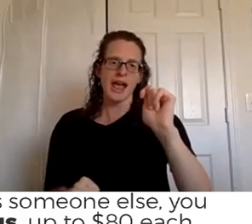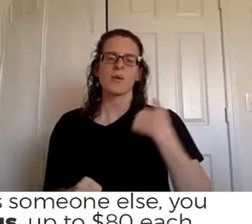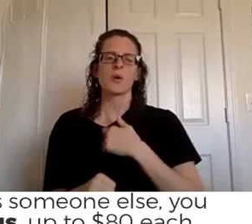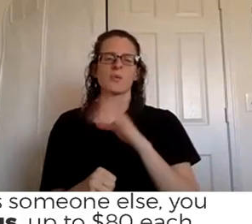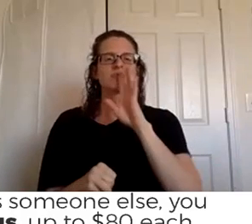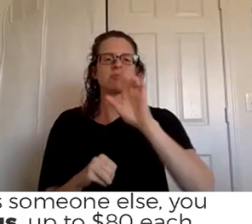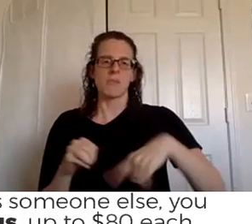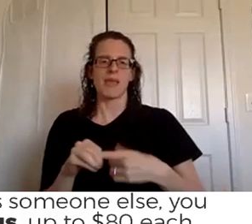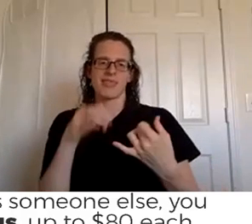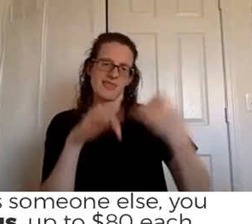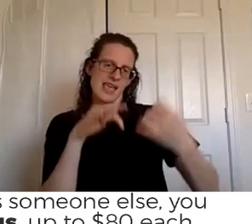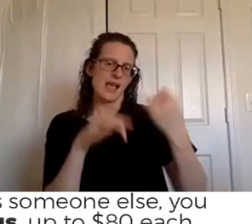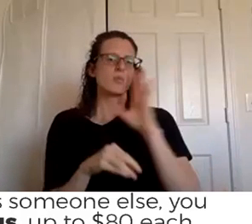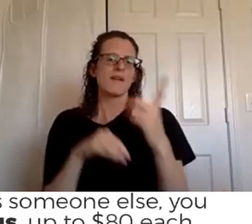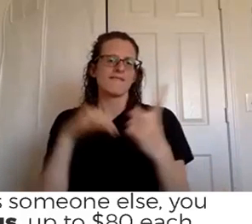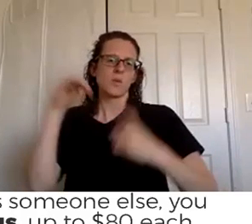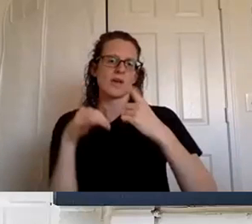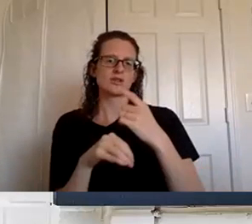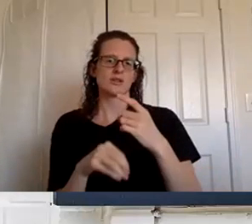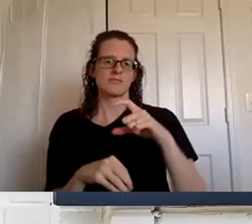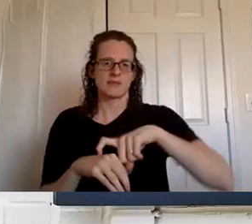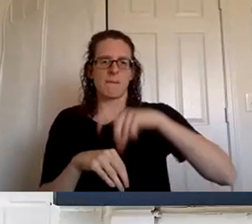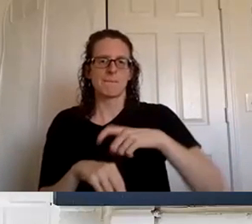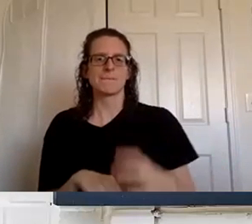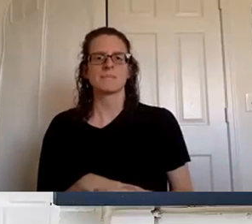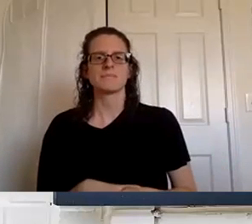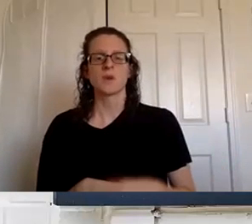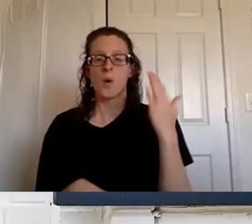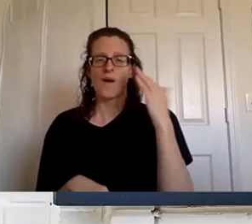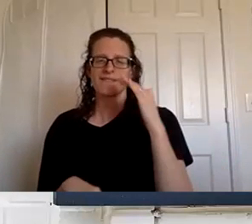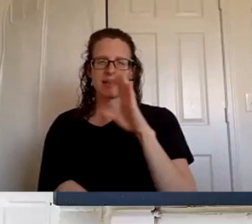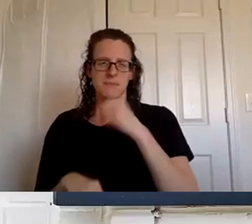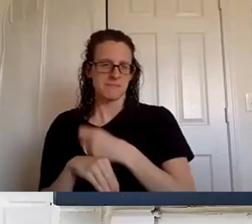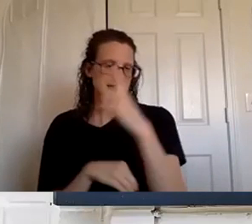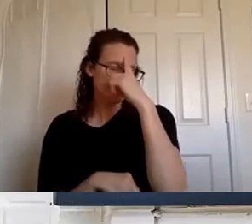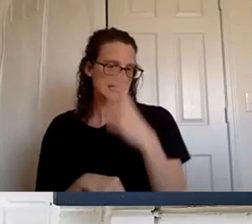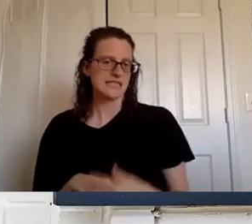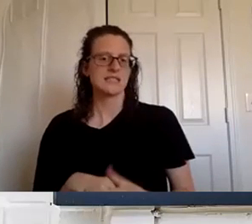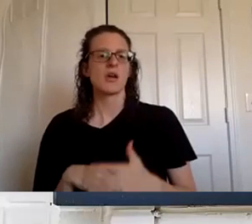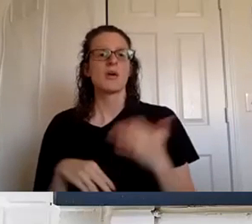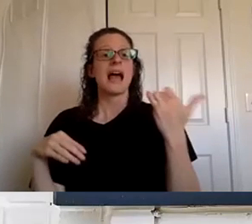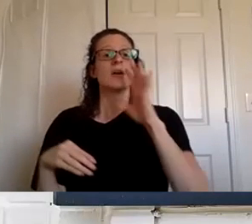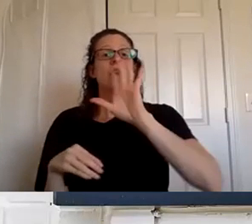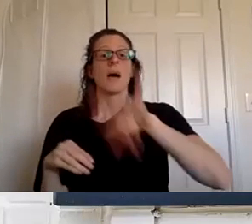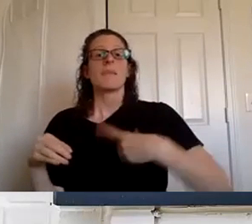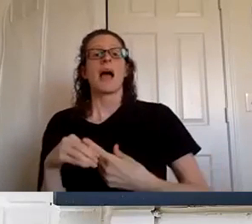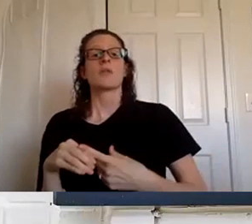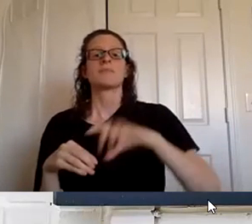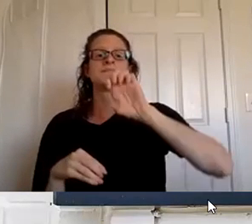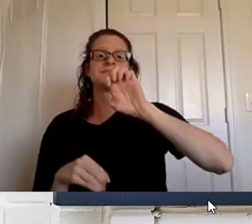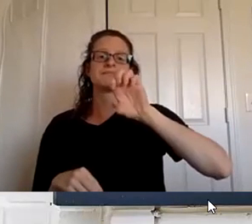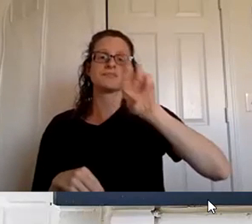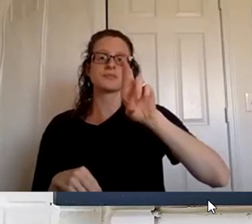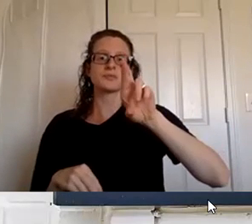so i hope that makes sense so we're gonna now talk about the essential rewards bonus